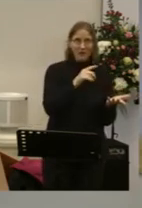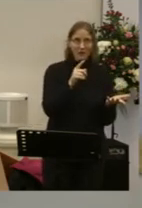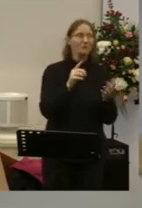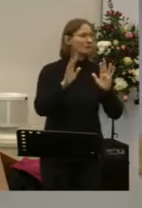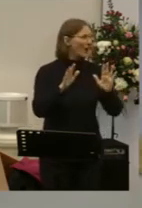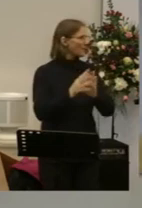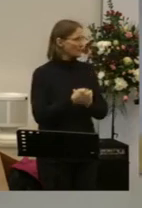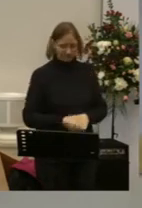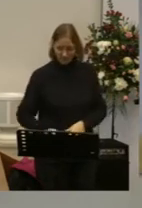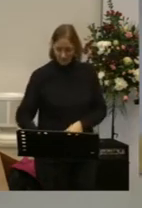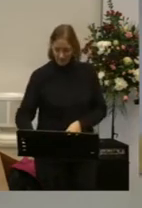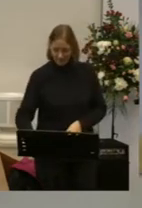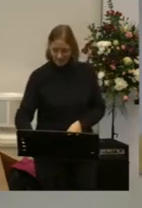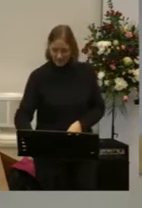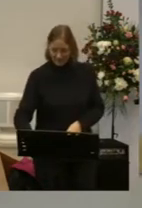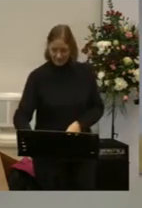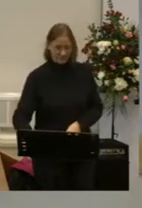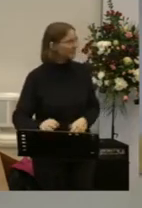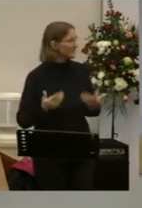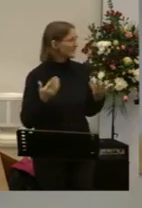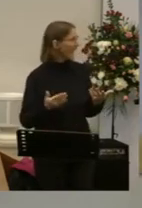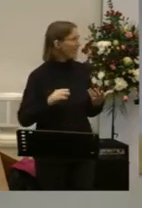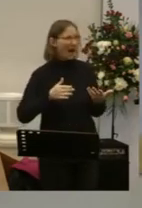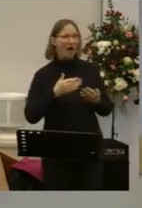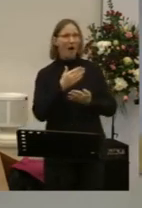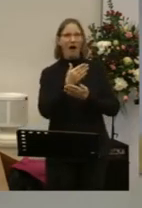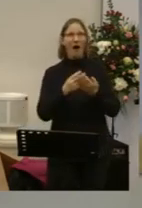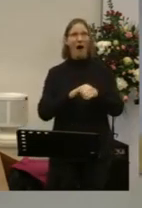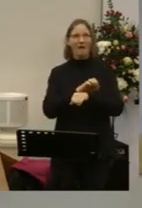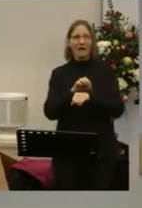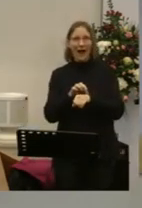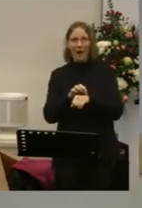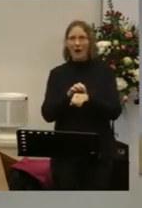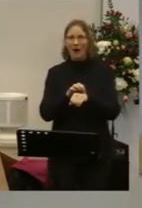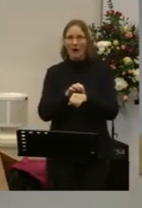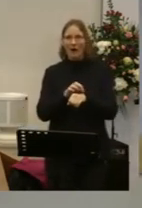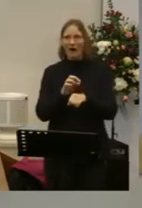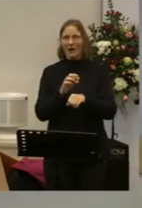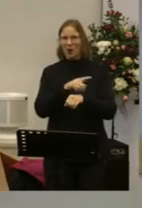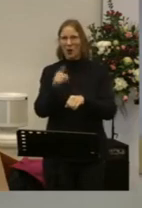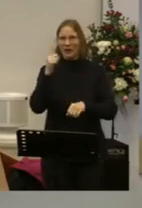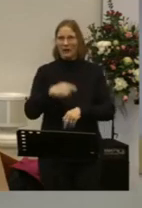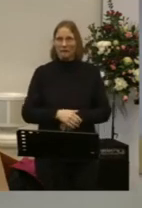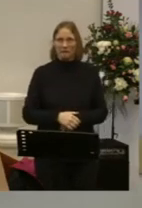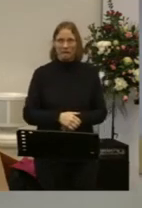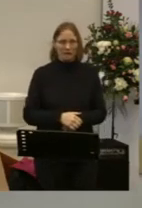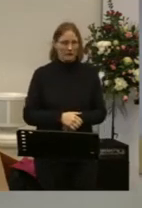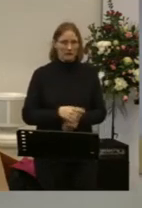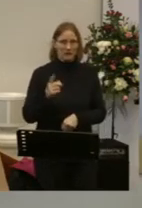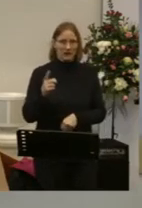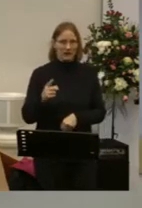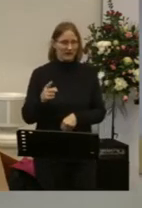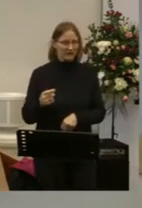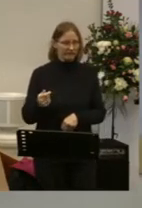Here we go Half an hour of 25 minutes of Guilt ridden I'm not doing well enough as a